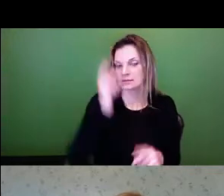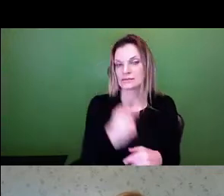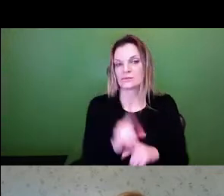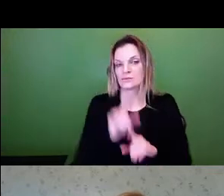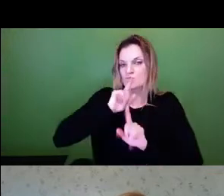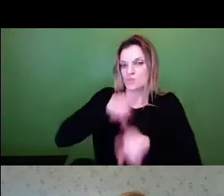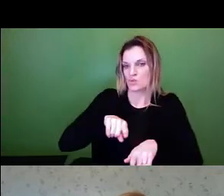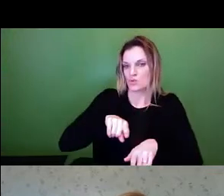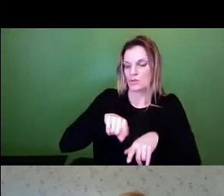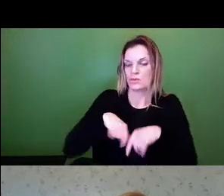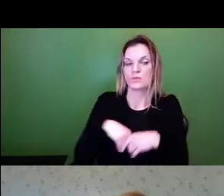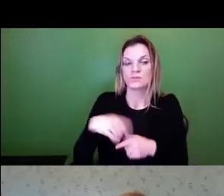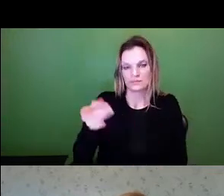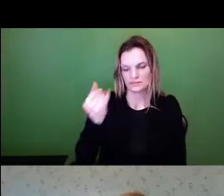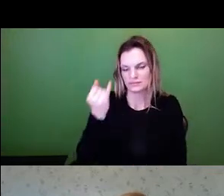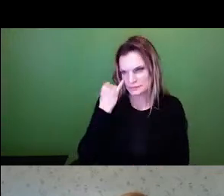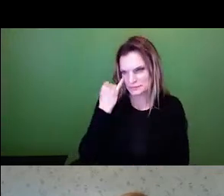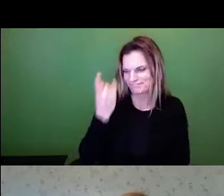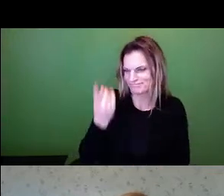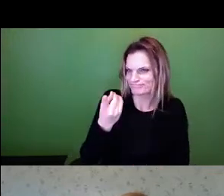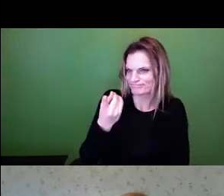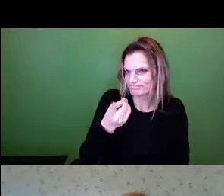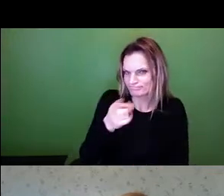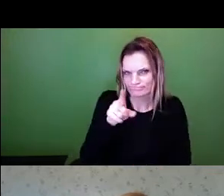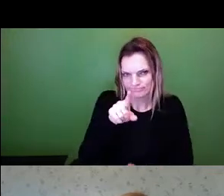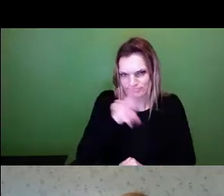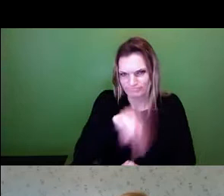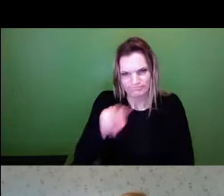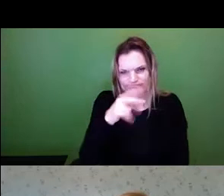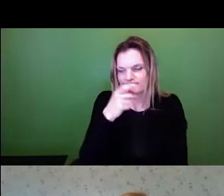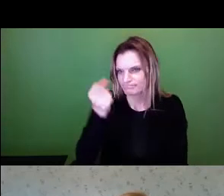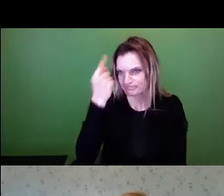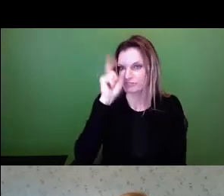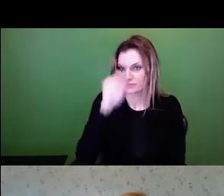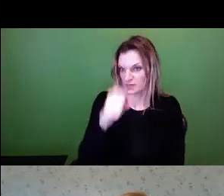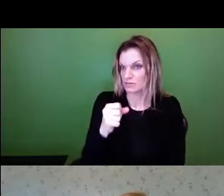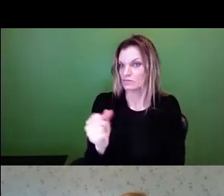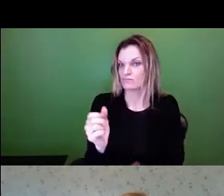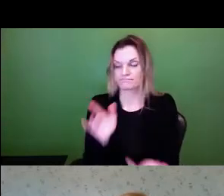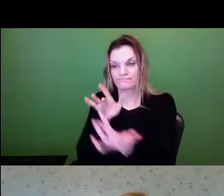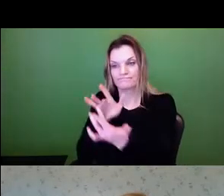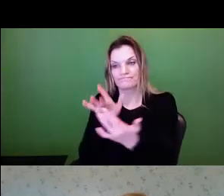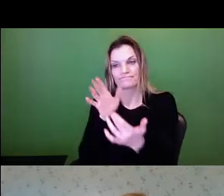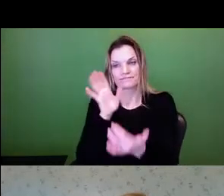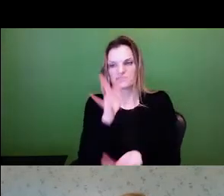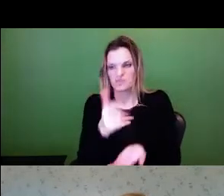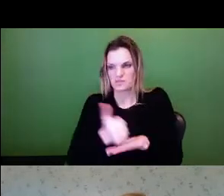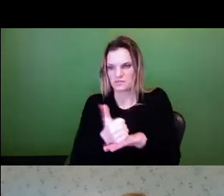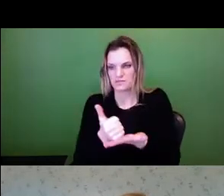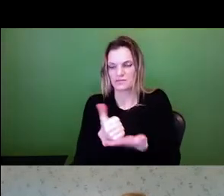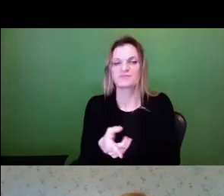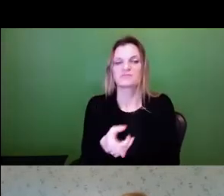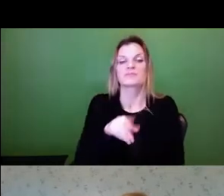in your business, please call that set division. They'll work with you. But in MIOSHA, if there's a work-related